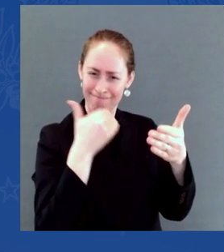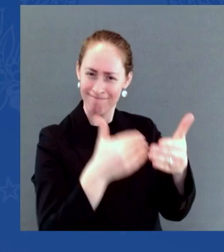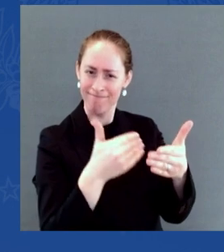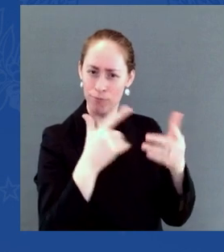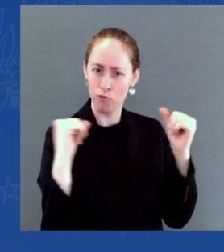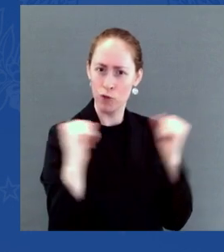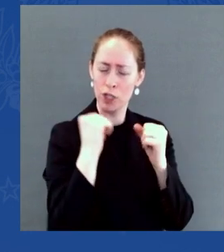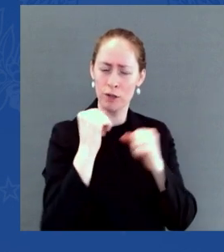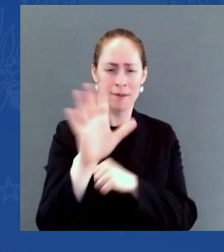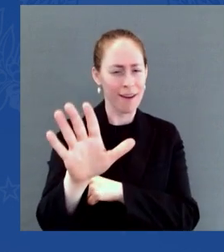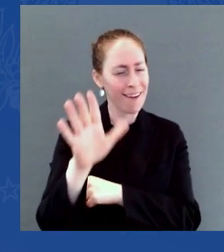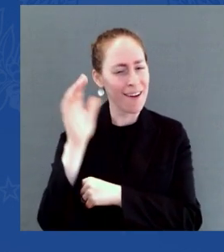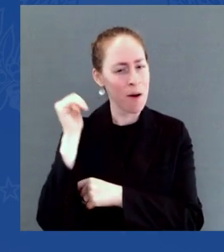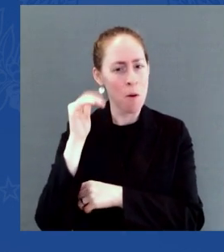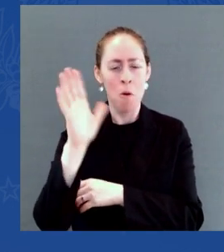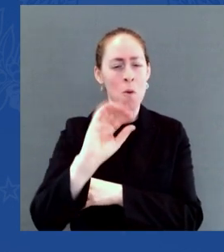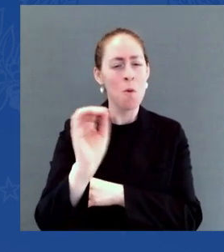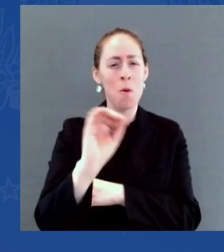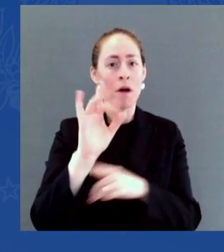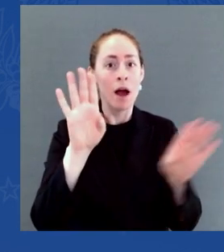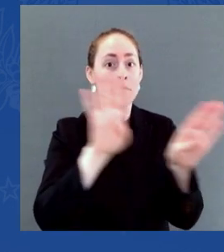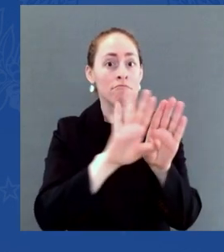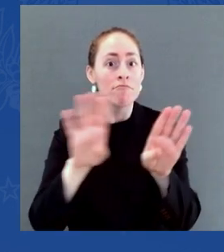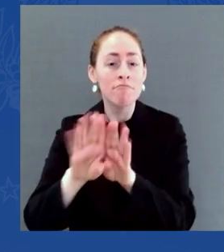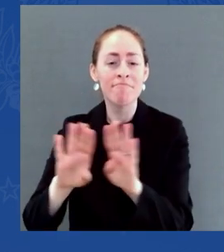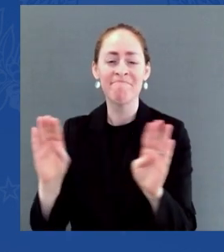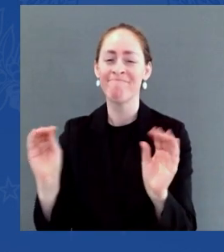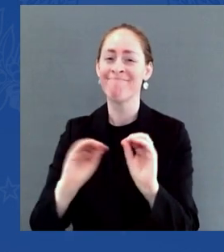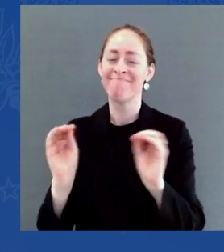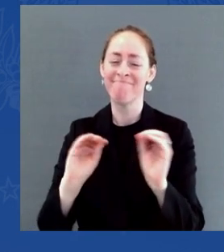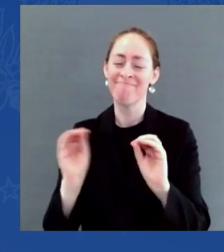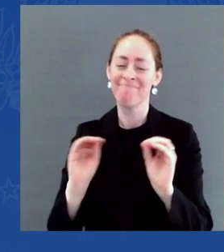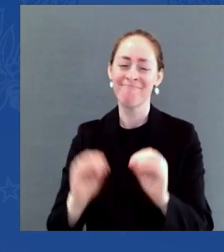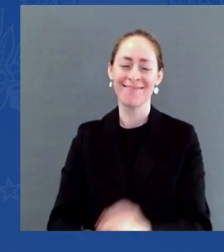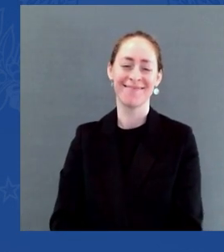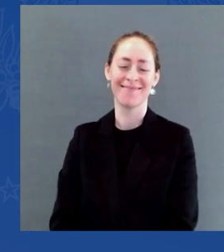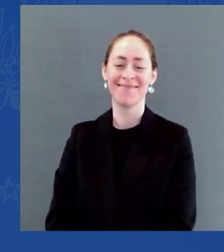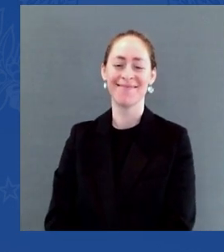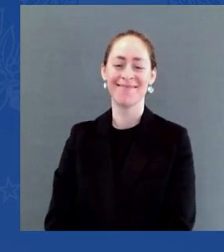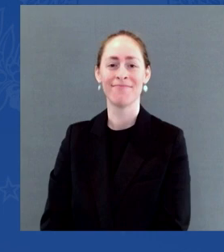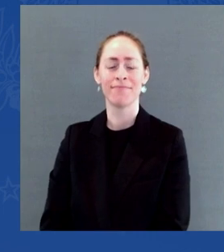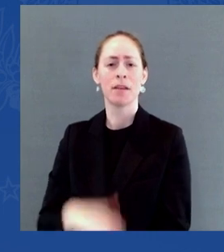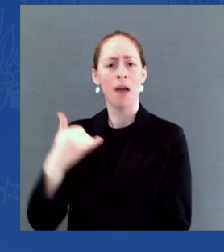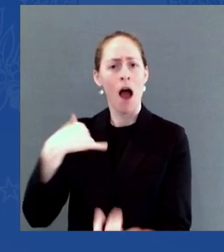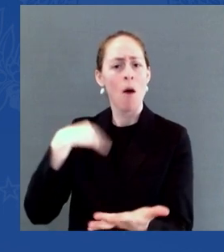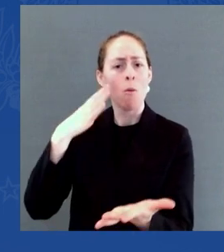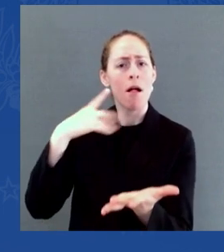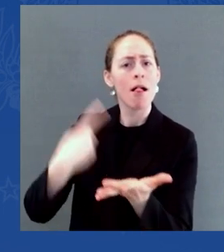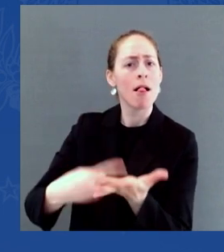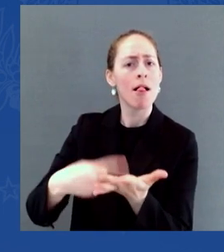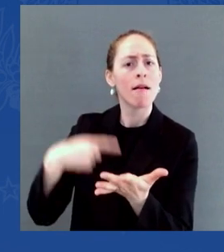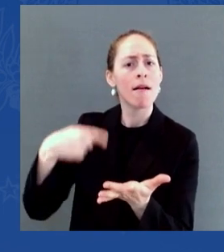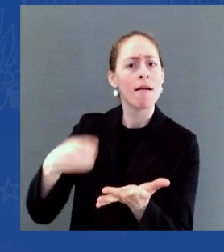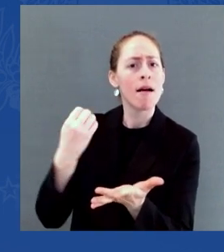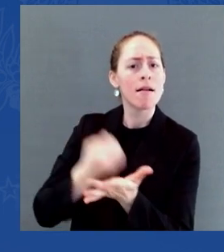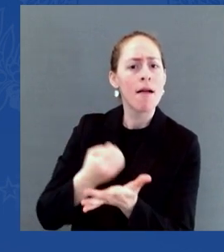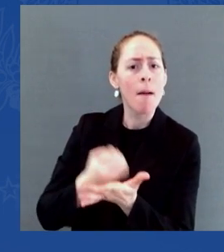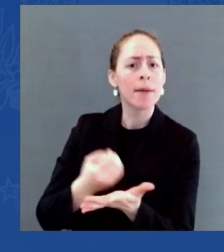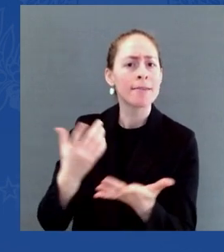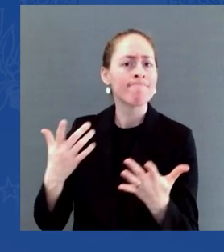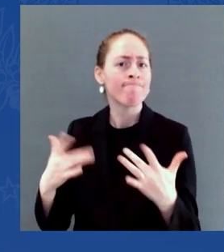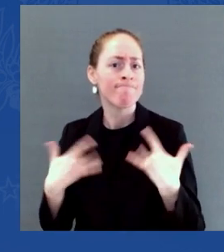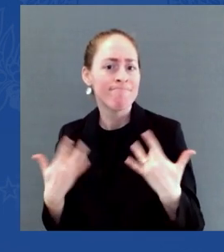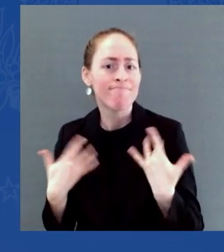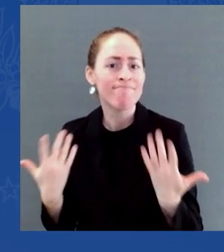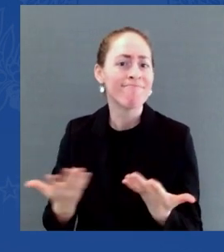the shelves in all our stores are empty across the country, that parents won't be able to get presents for their children on holidays this